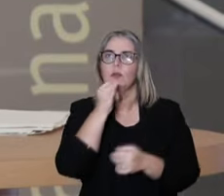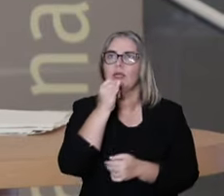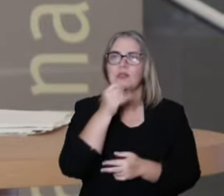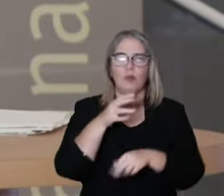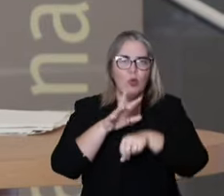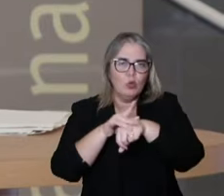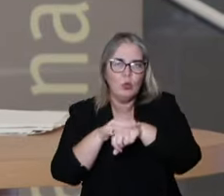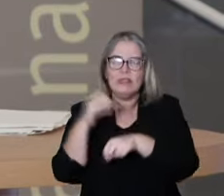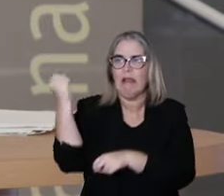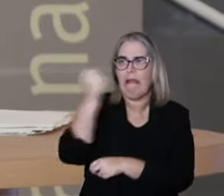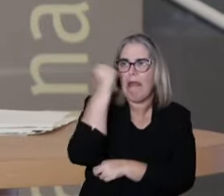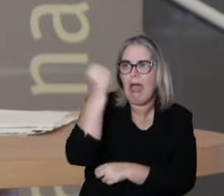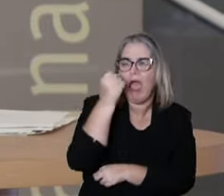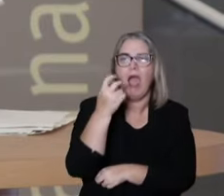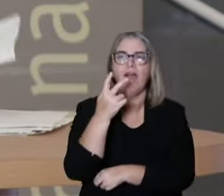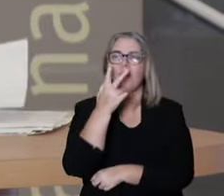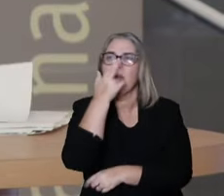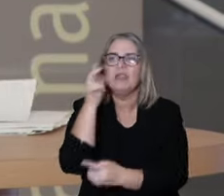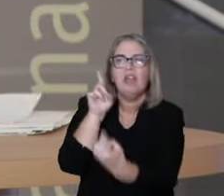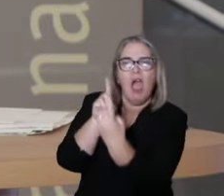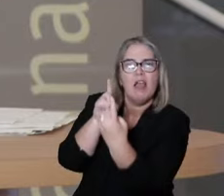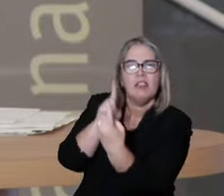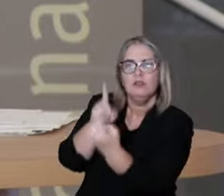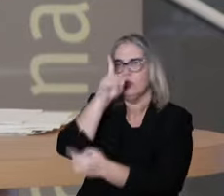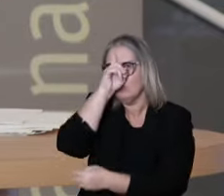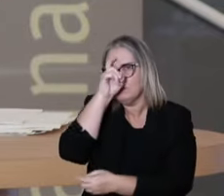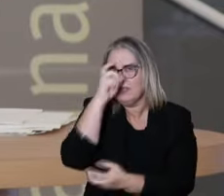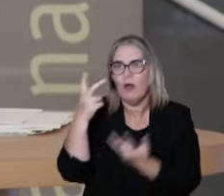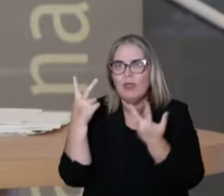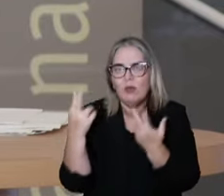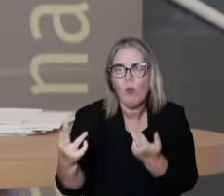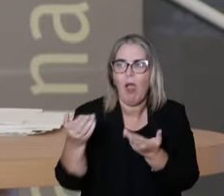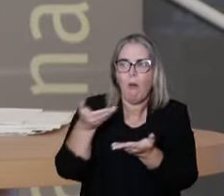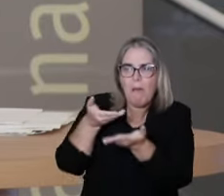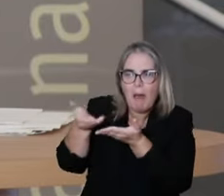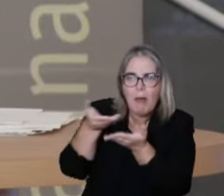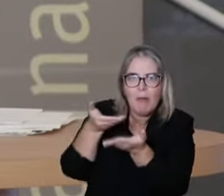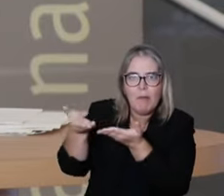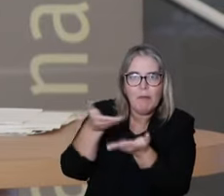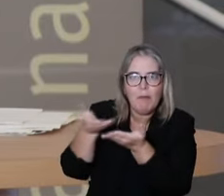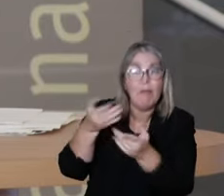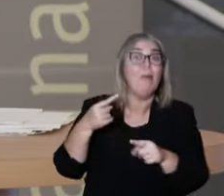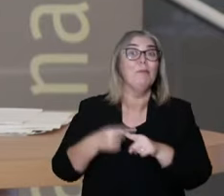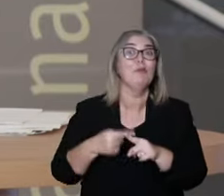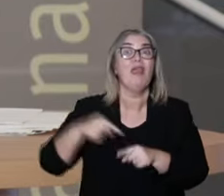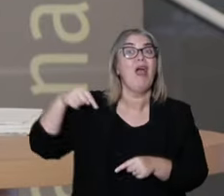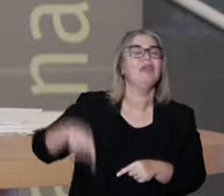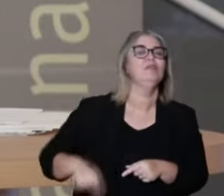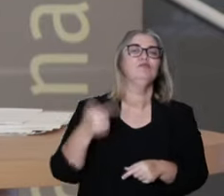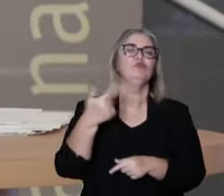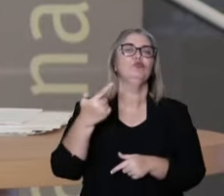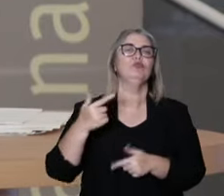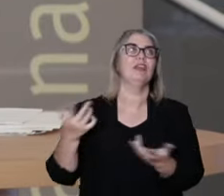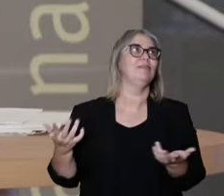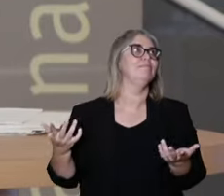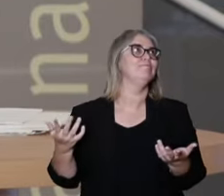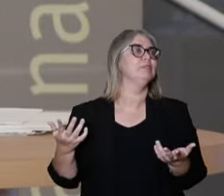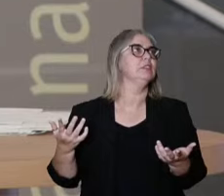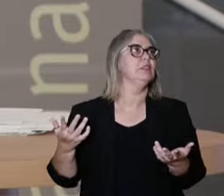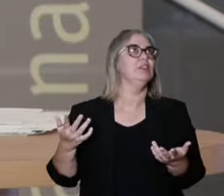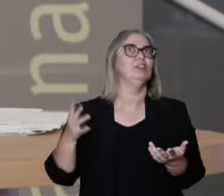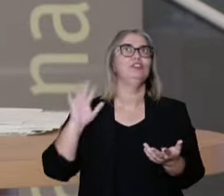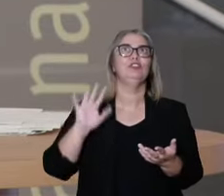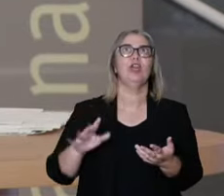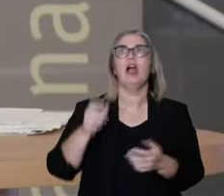more related to hospital of severe disease, more complicated things that we don't have a tradition